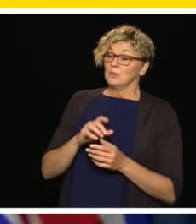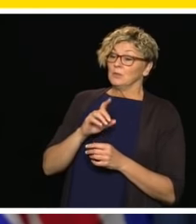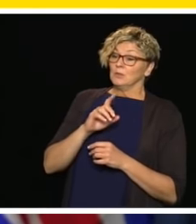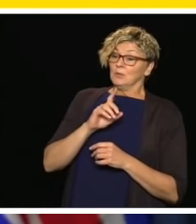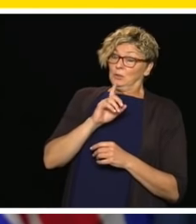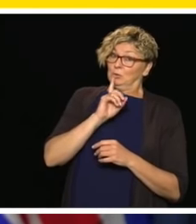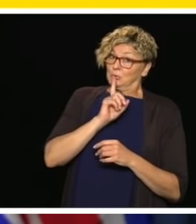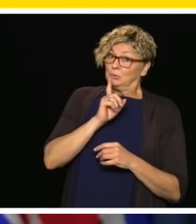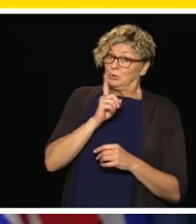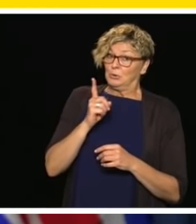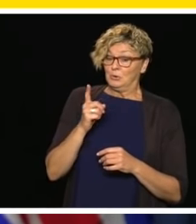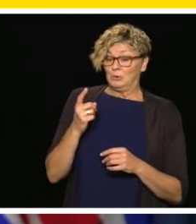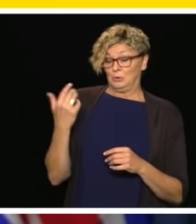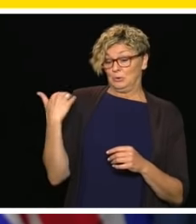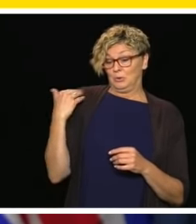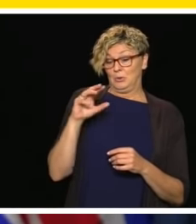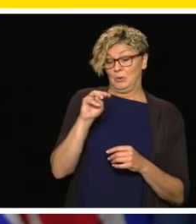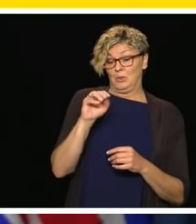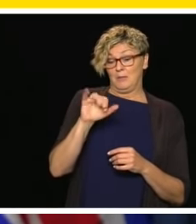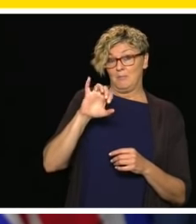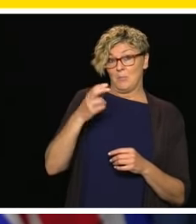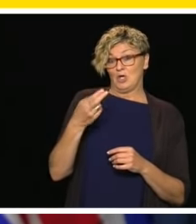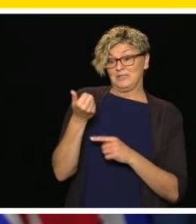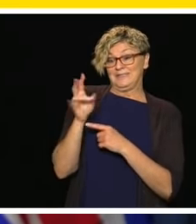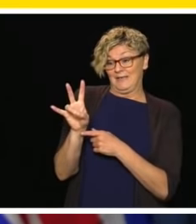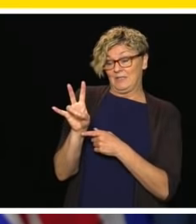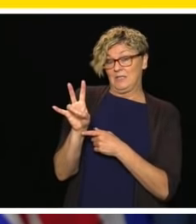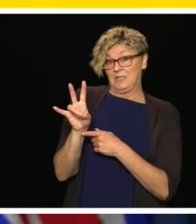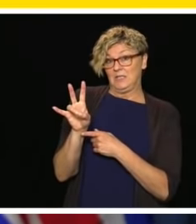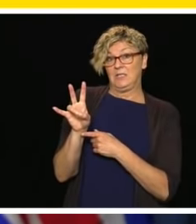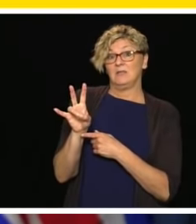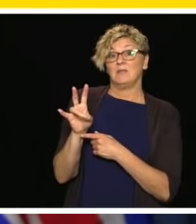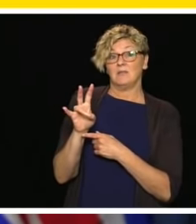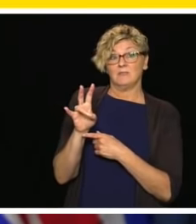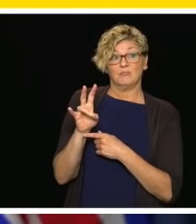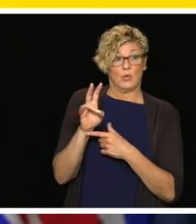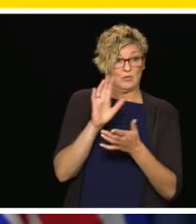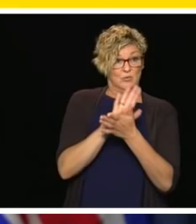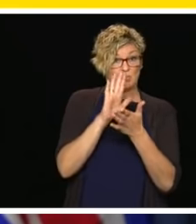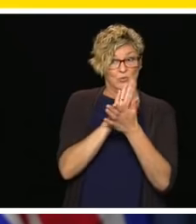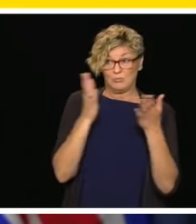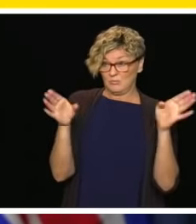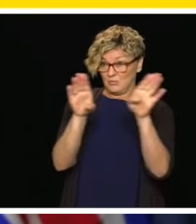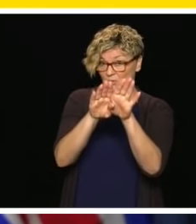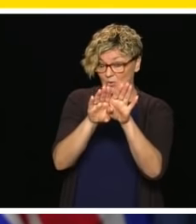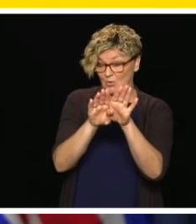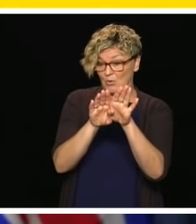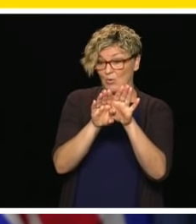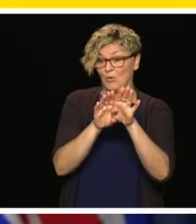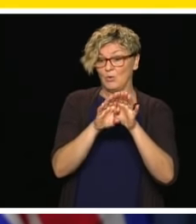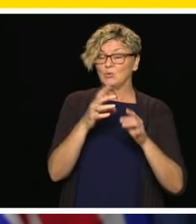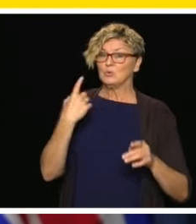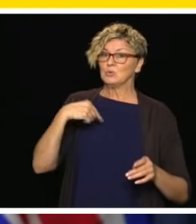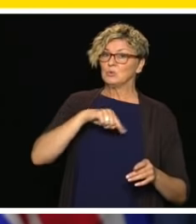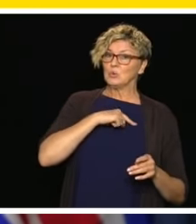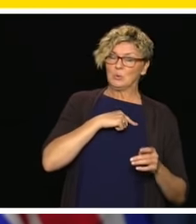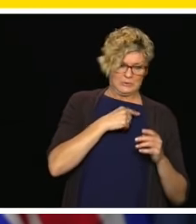we initially announced the direction we were taking on suspending in-class instruction that kids weren't going to be penalized simply for,